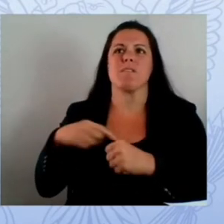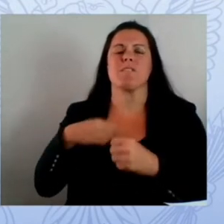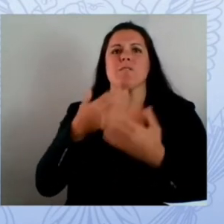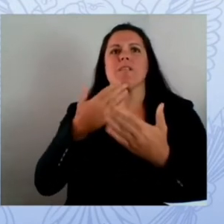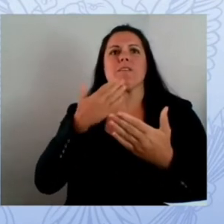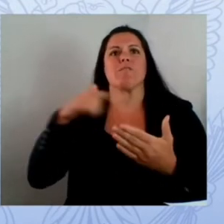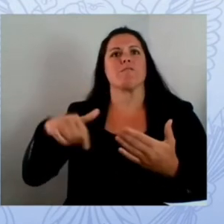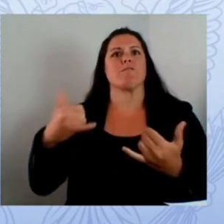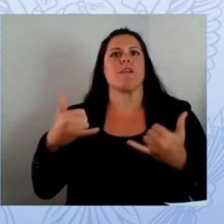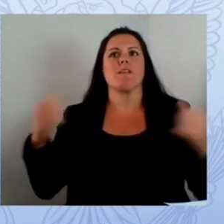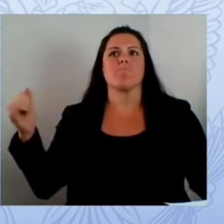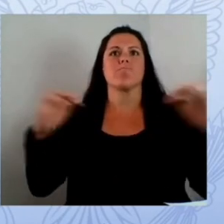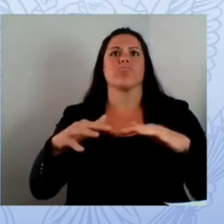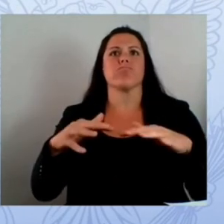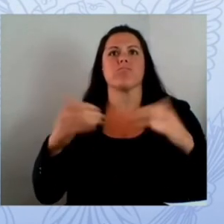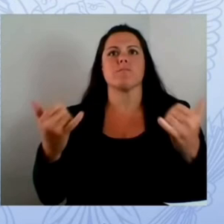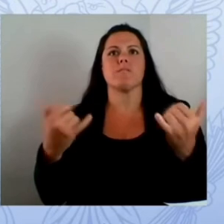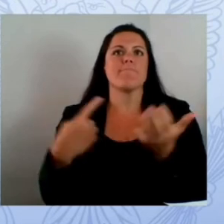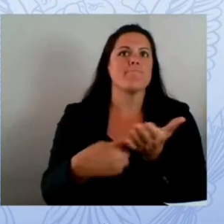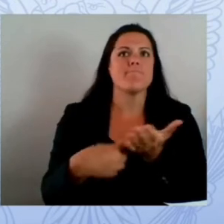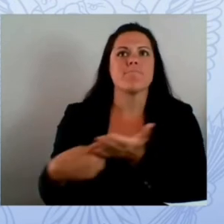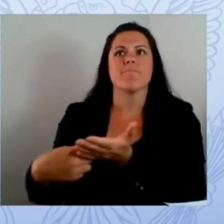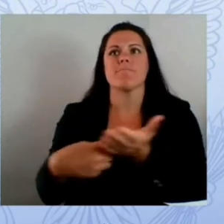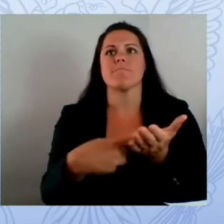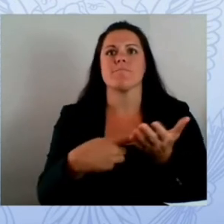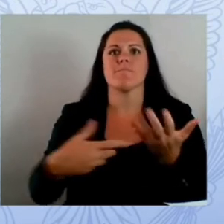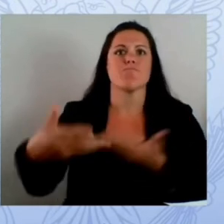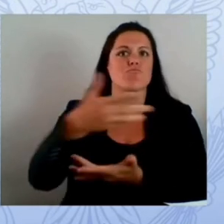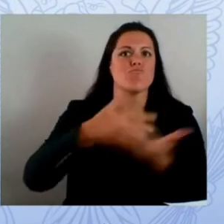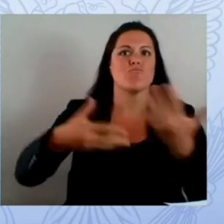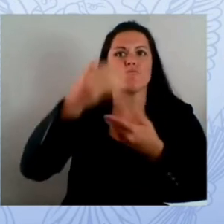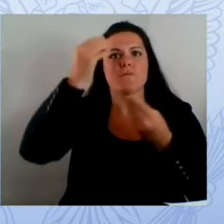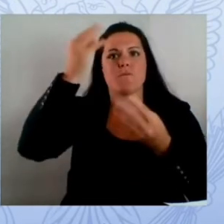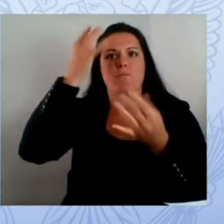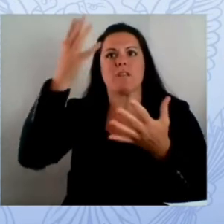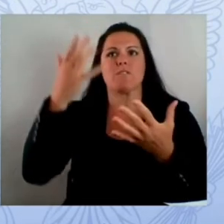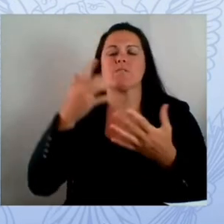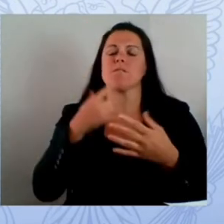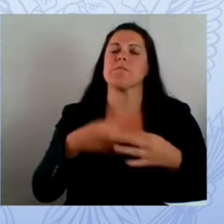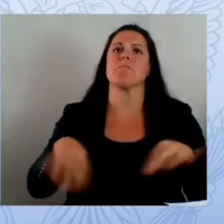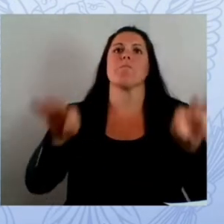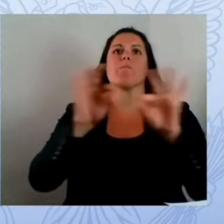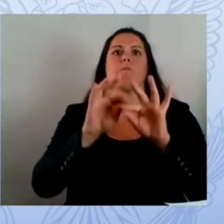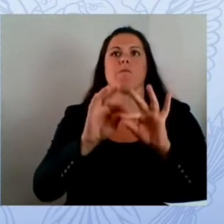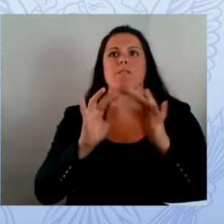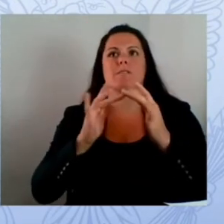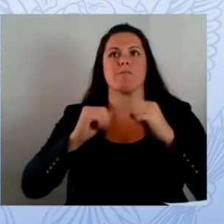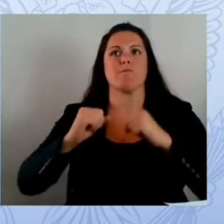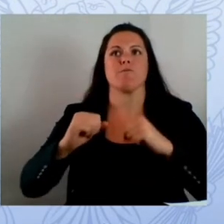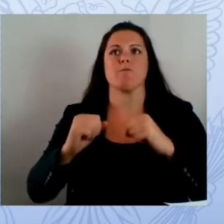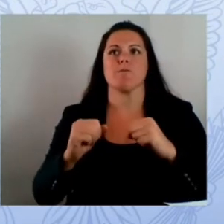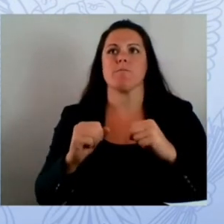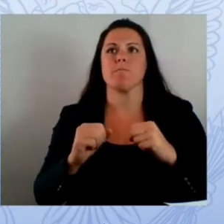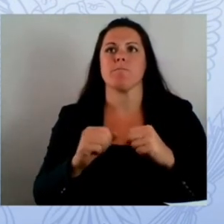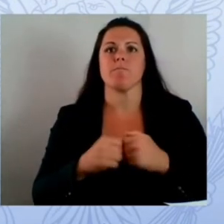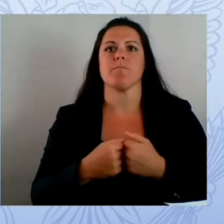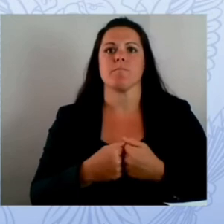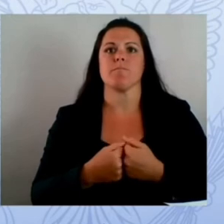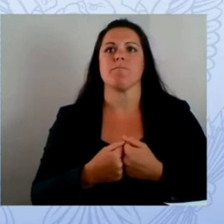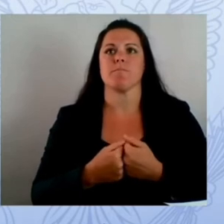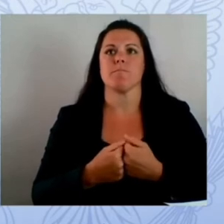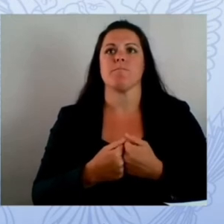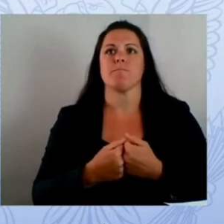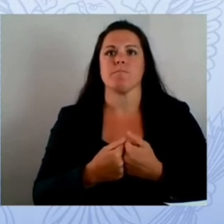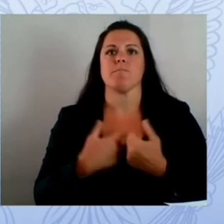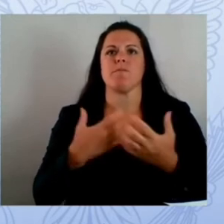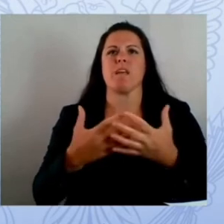states north carolina and we've heard a lot about it today we are data rich we're resource thin and because